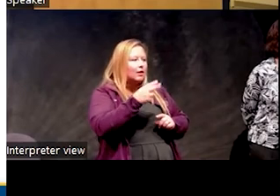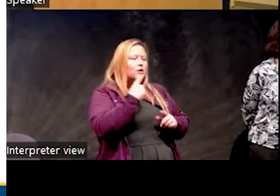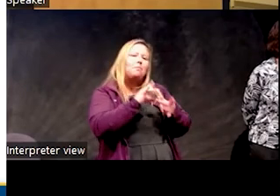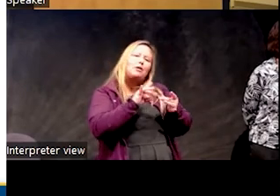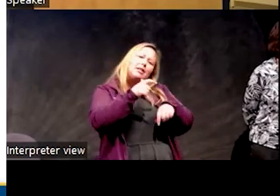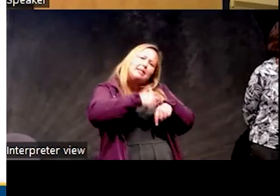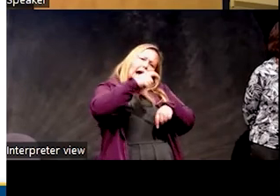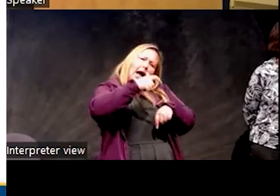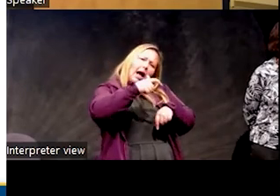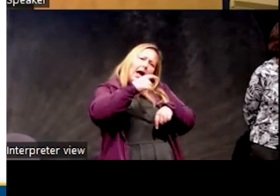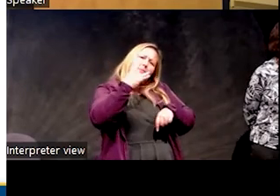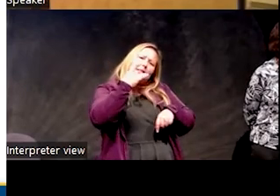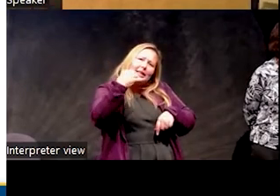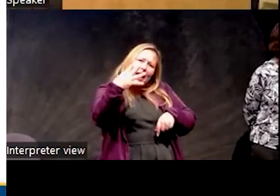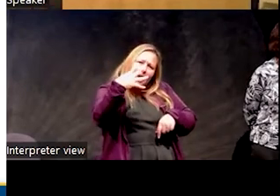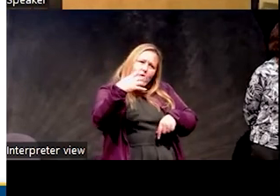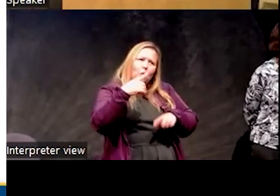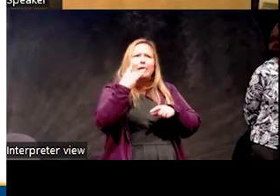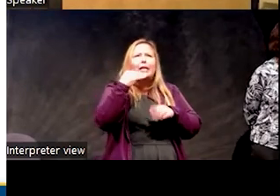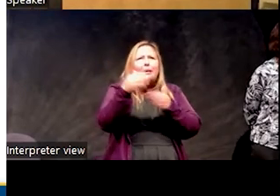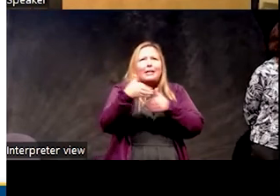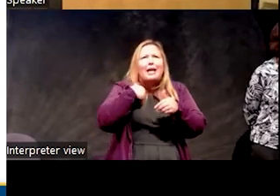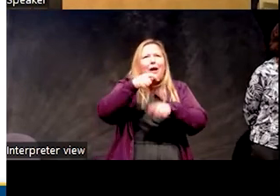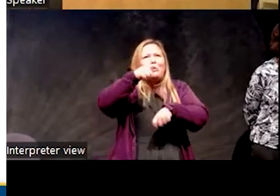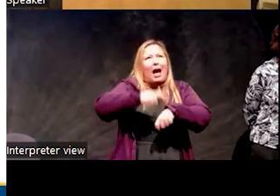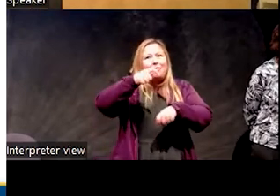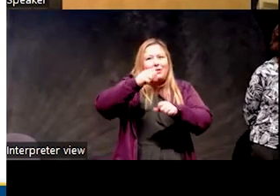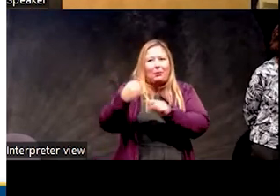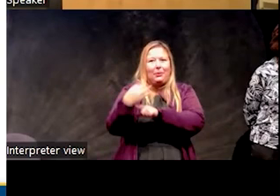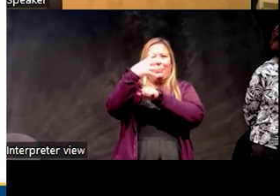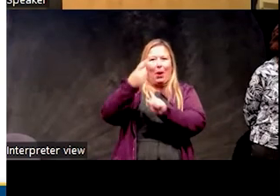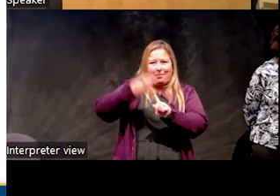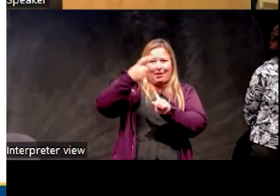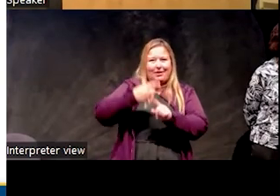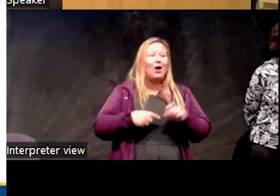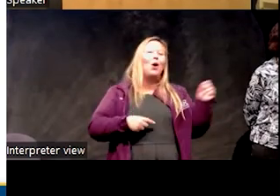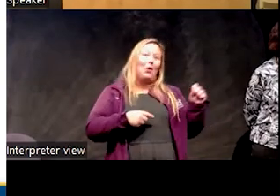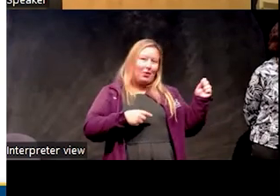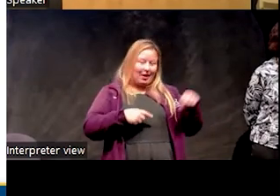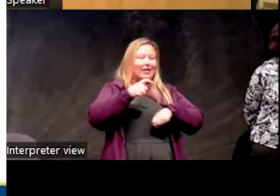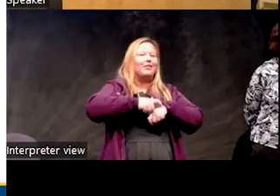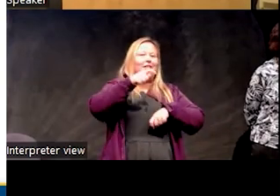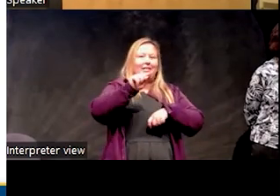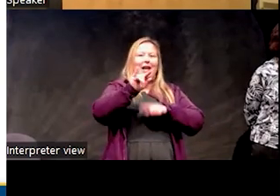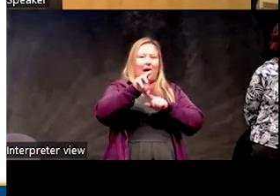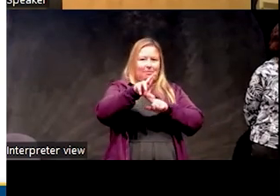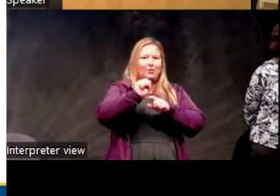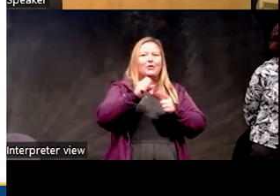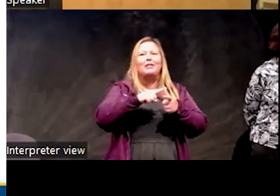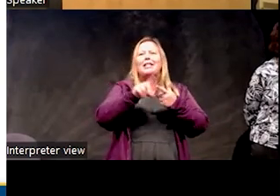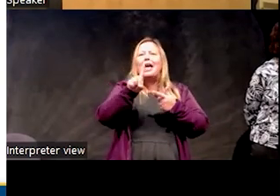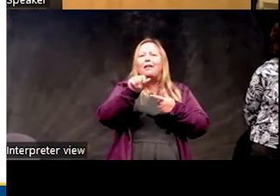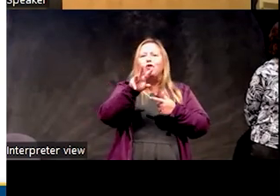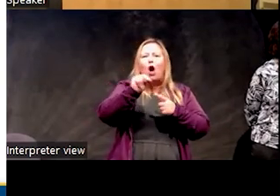timers now on those light boxes, uh. Yeah, um, yeah, there are timers on all sorts. They have dawn